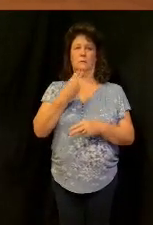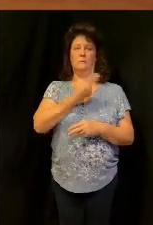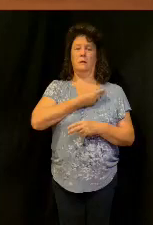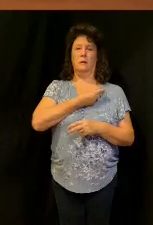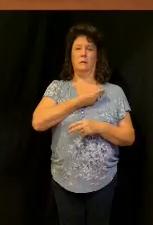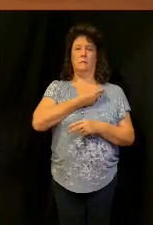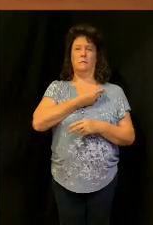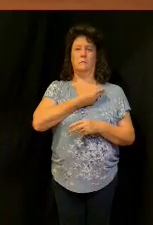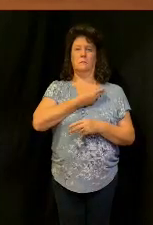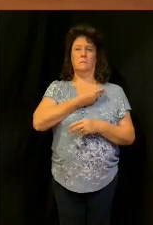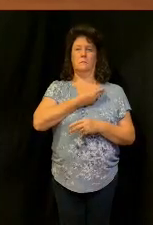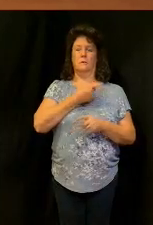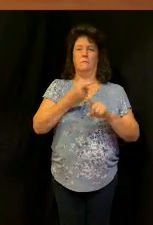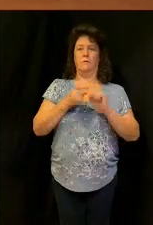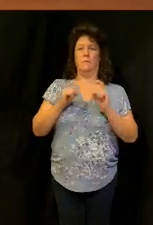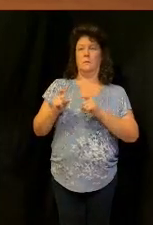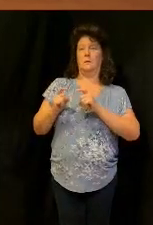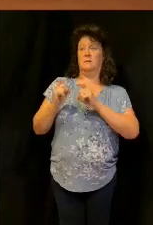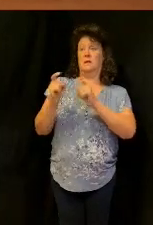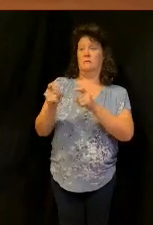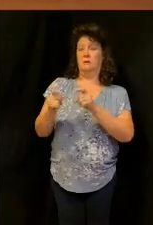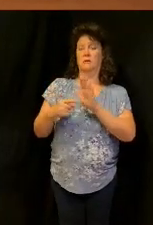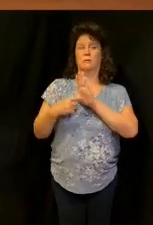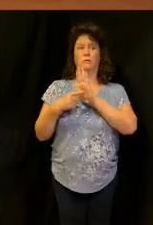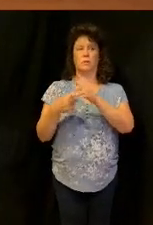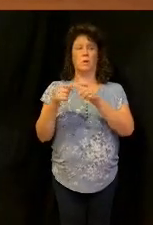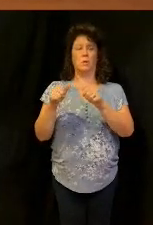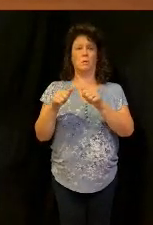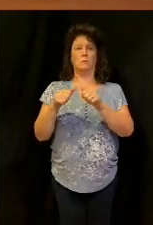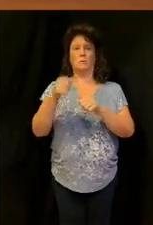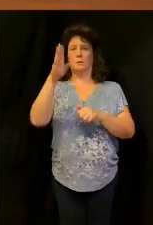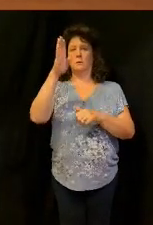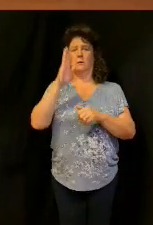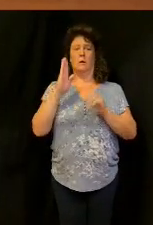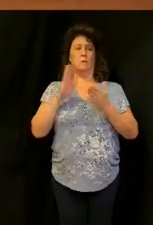giver and expressing the image of God in the earth which is a part of our stewardship